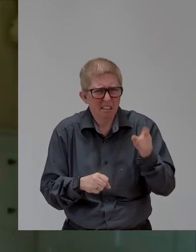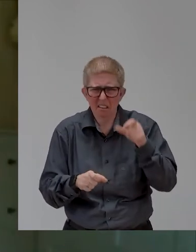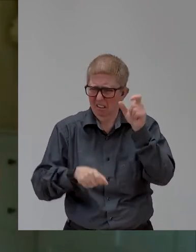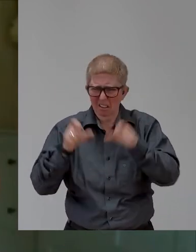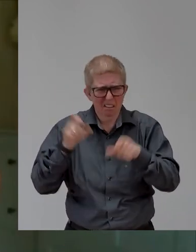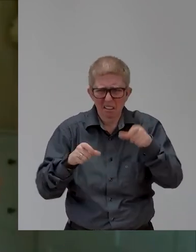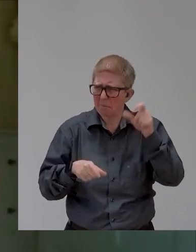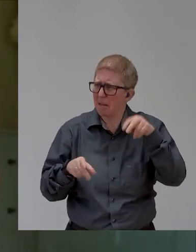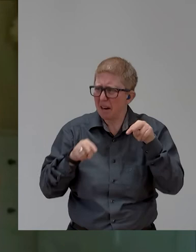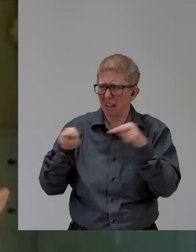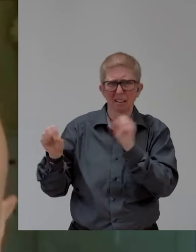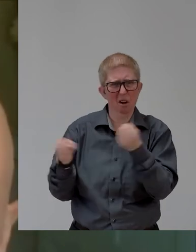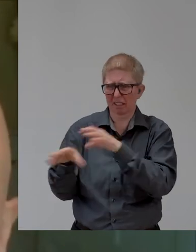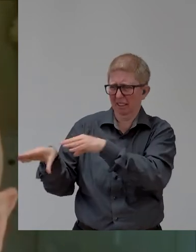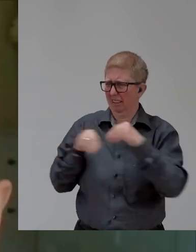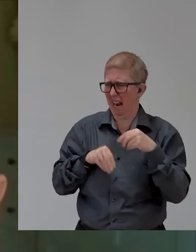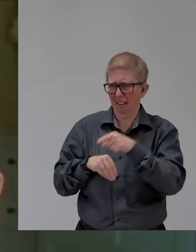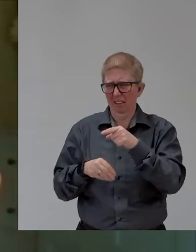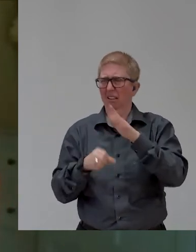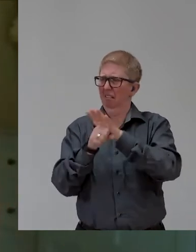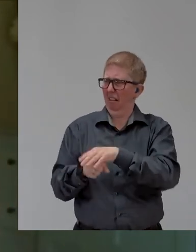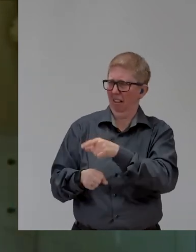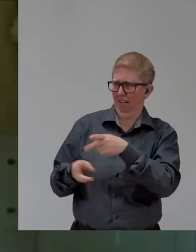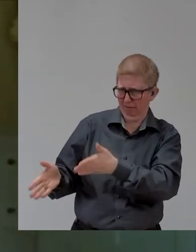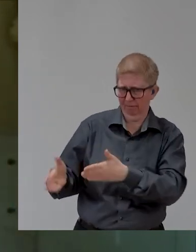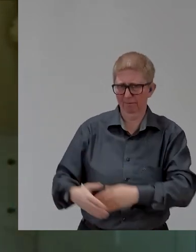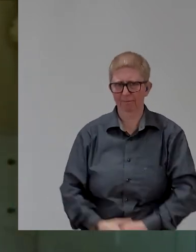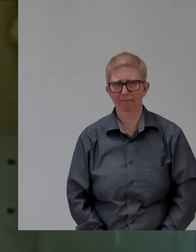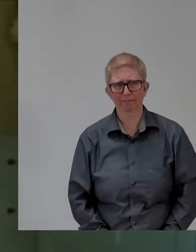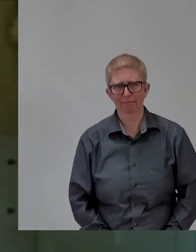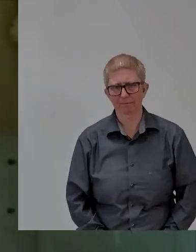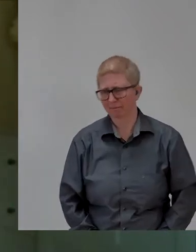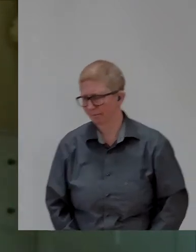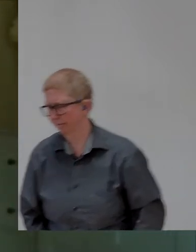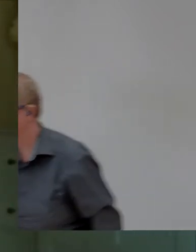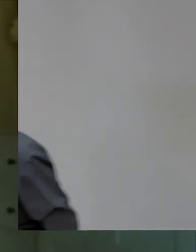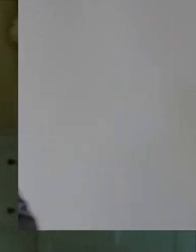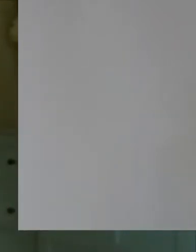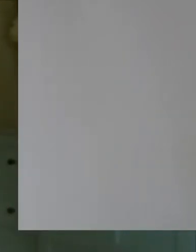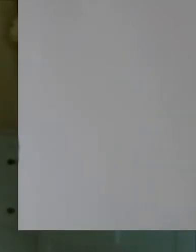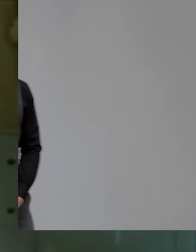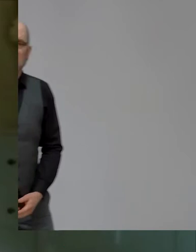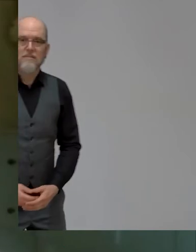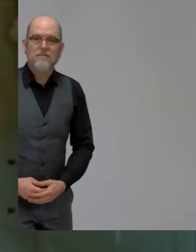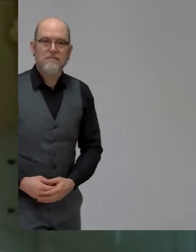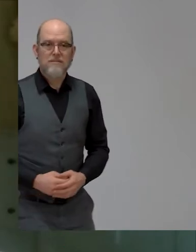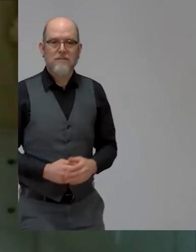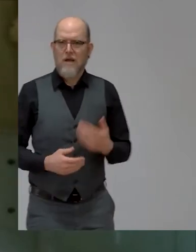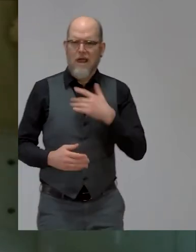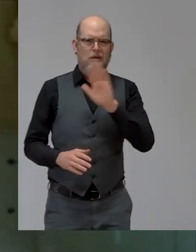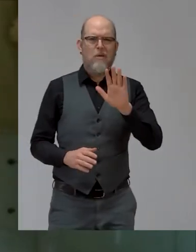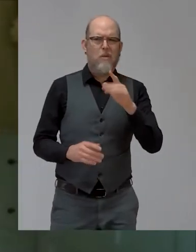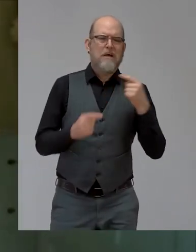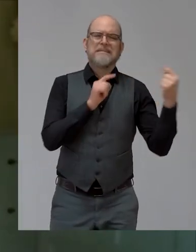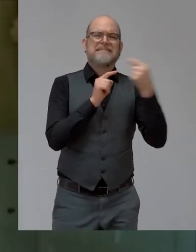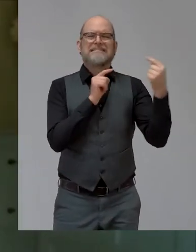And I, I, I didn't want to get an argument with him or didn't, you know, when I get angry. So, you know, I just said, well, look, I see it